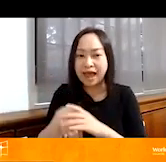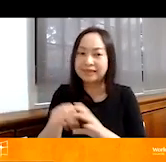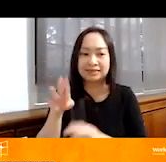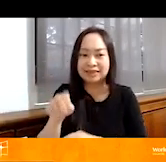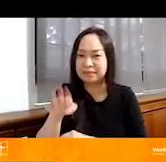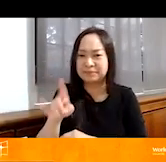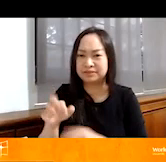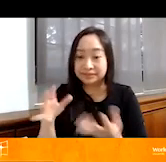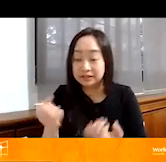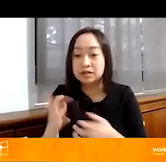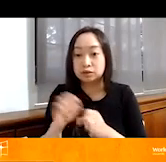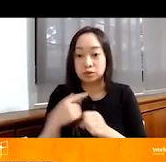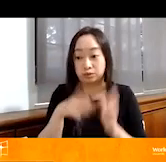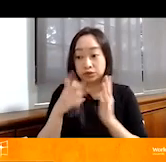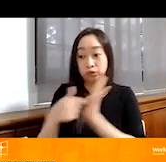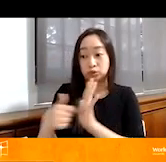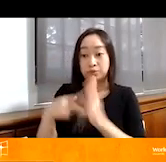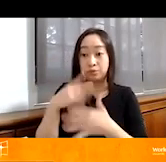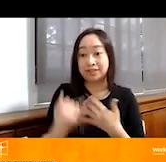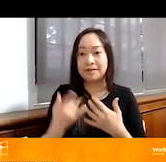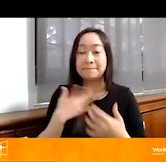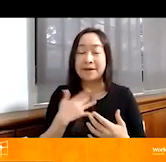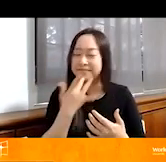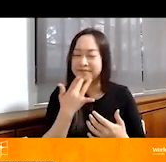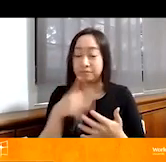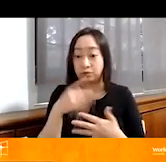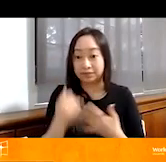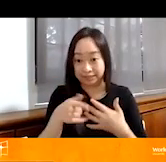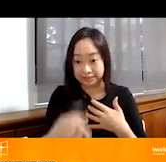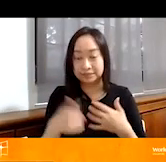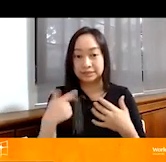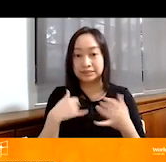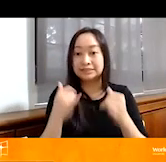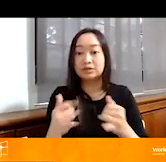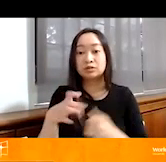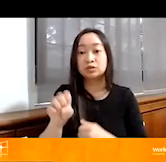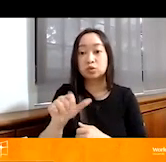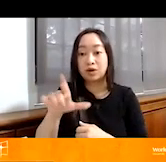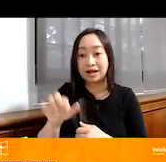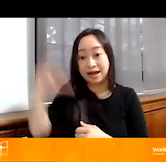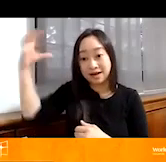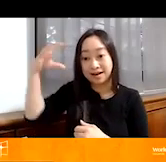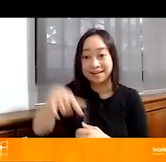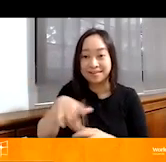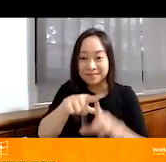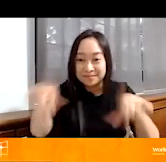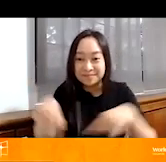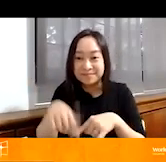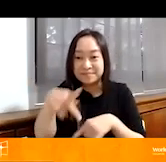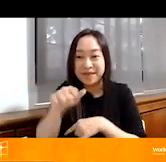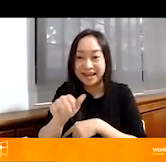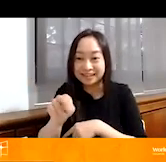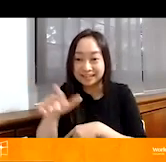him this project that we have. It's one of my favorite projects. It installs solar panels on schools.